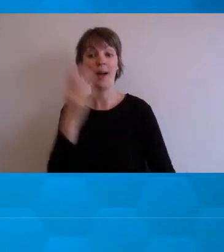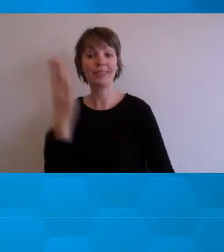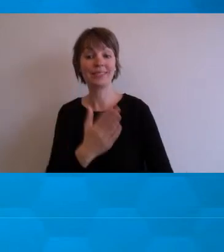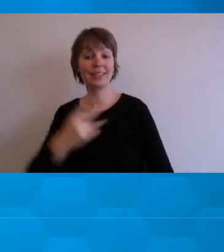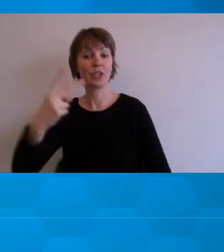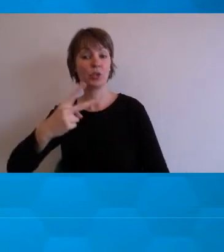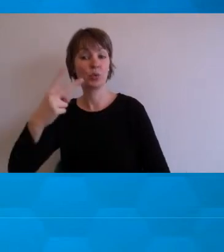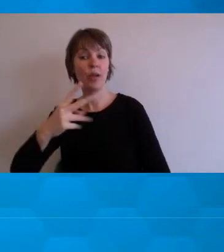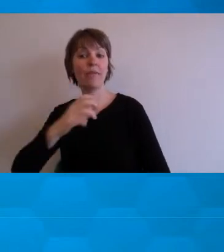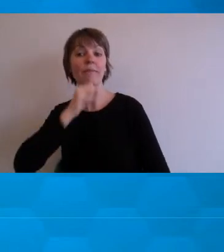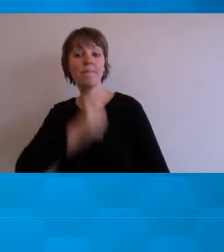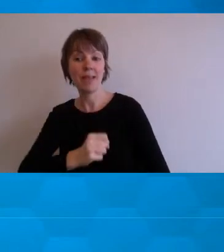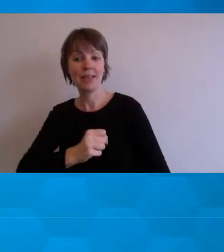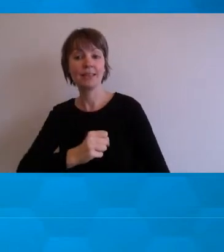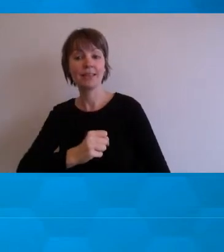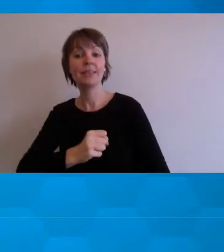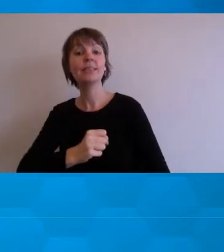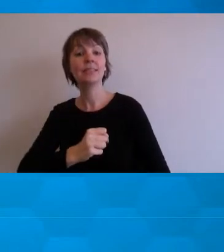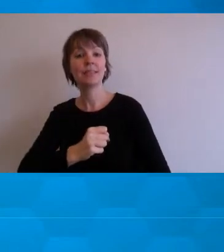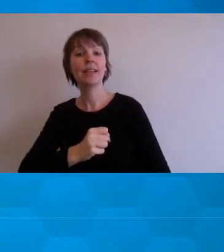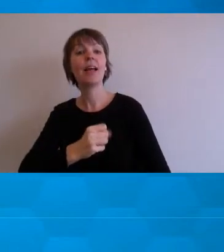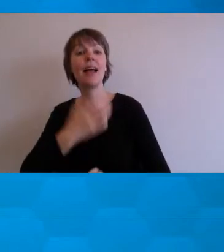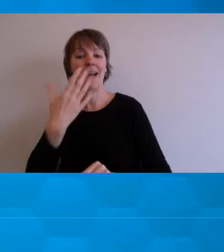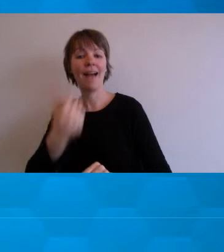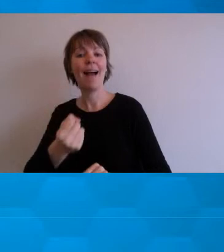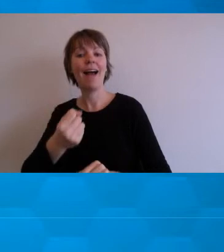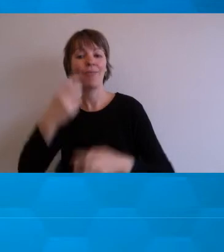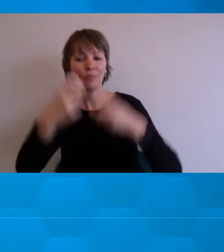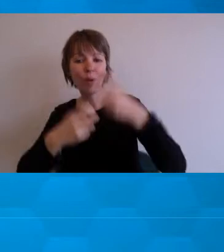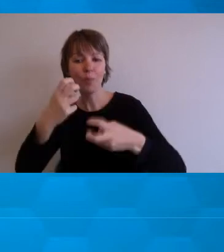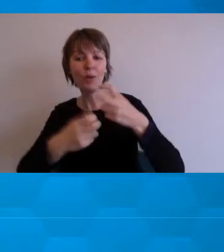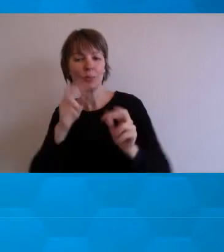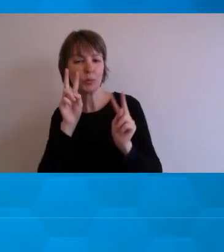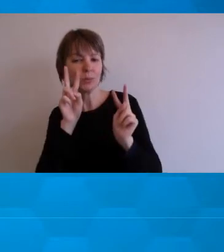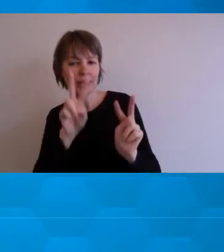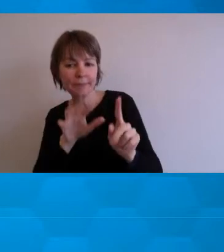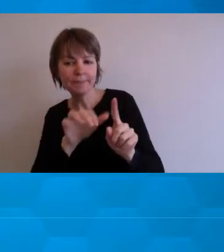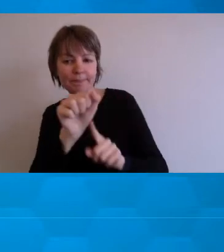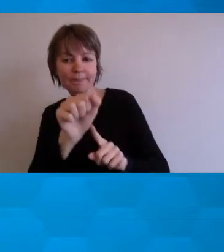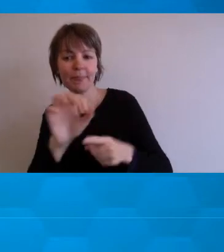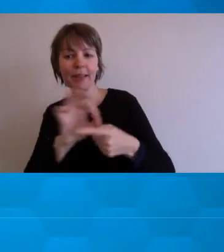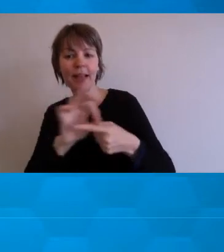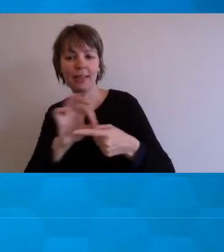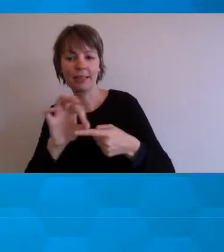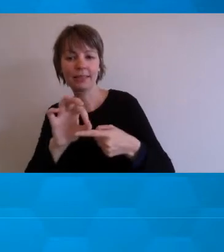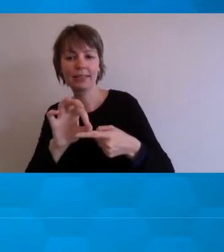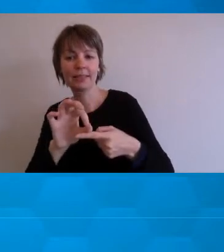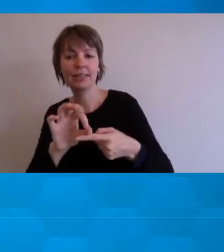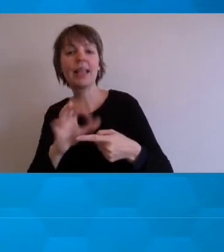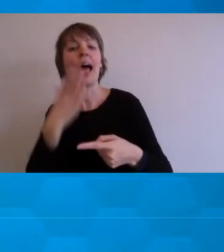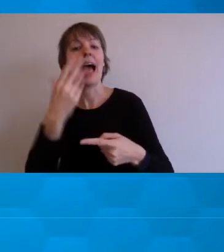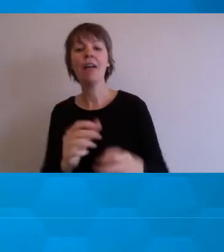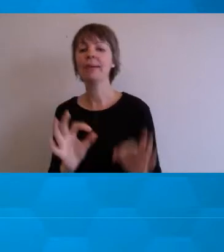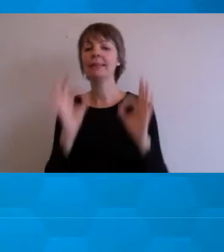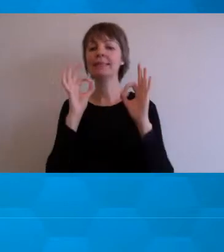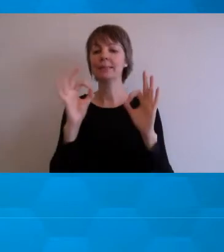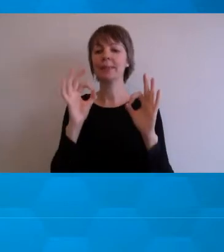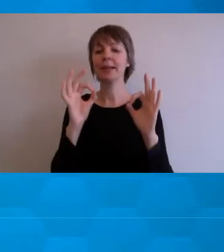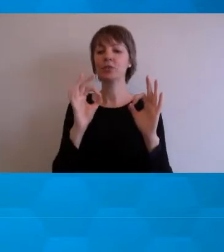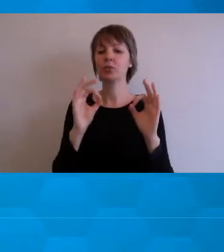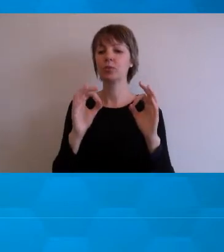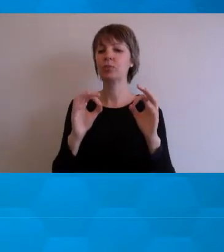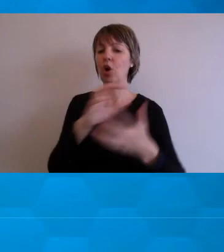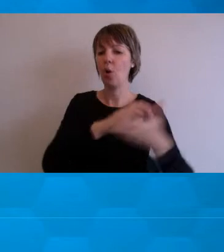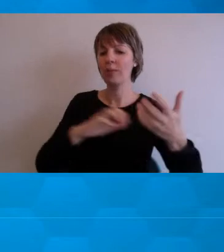deficiency. There are many websites that can suggest colour-blind friendly palettes, or it is sometimes possible to use